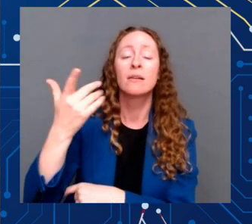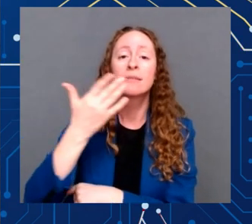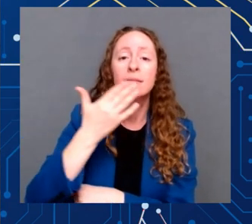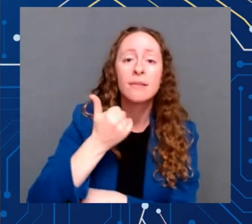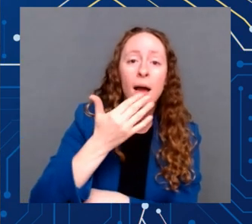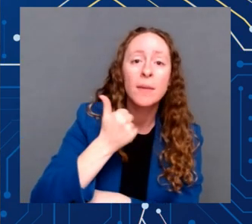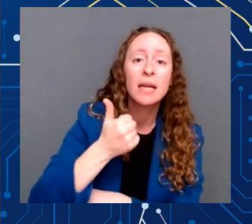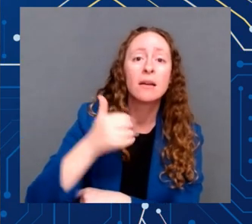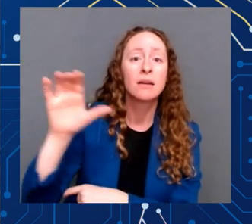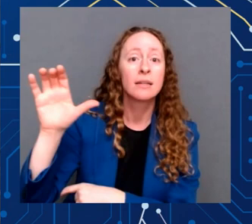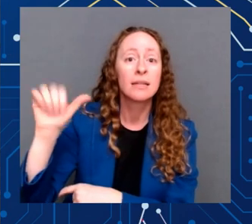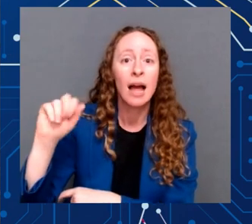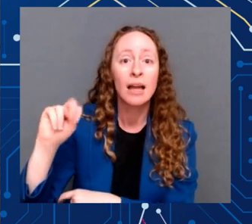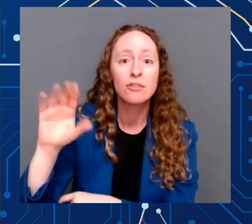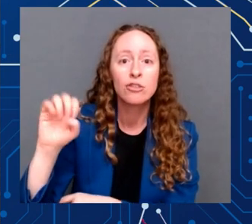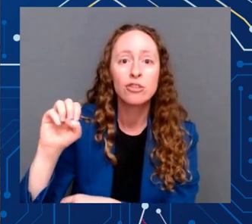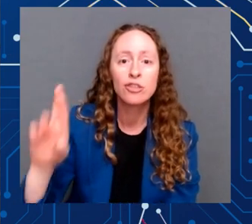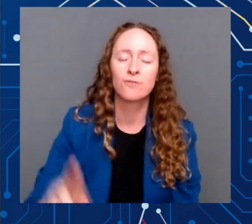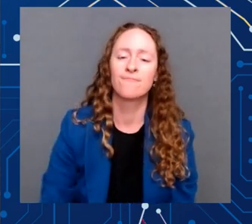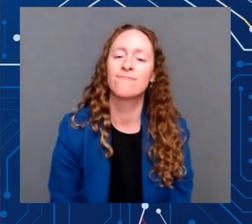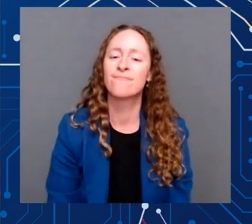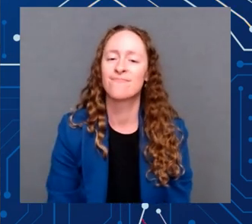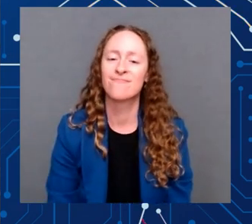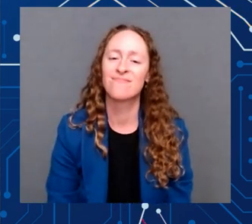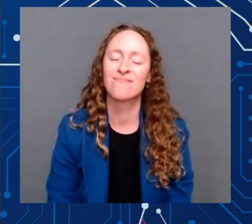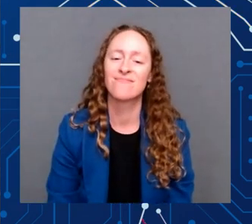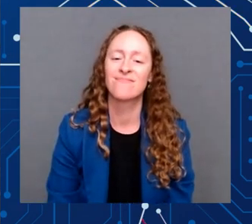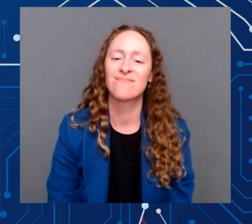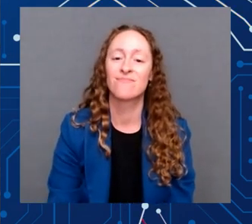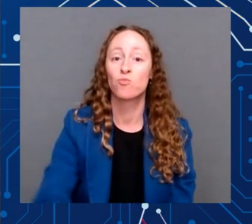to help veterans suffering from exposure to toxins from burn pits.